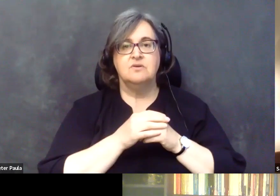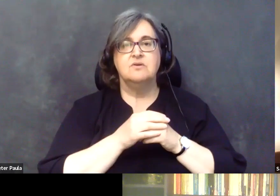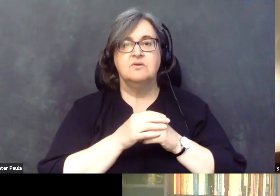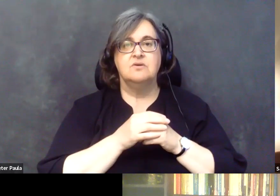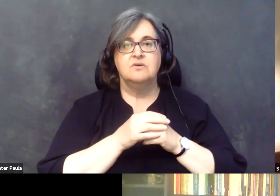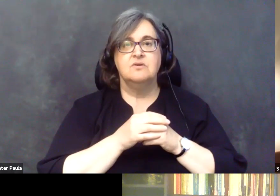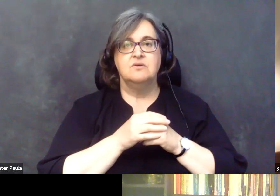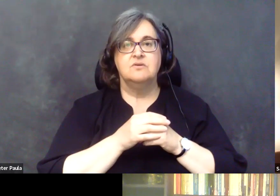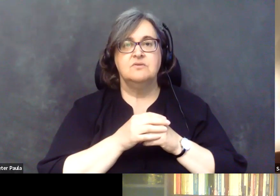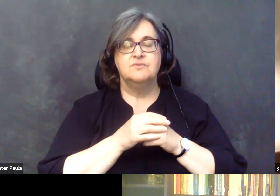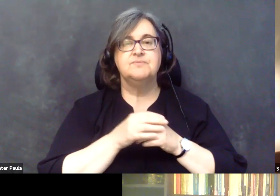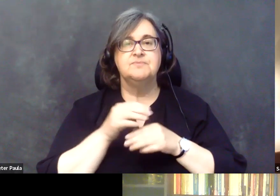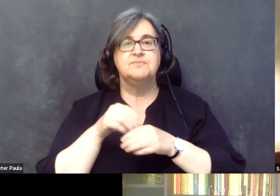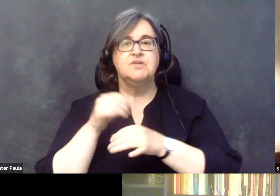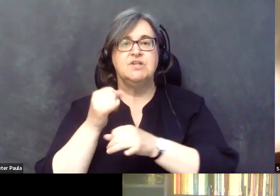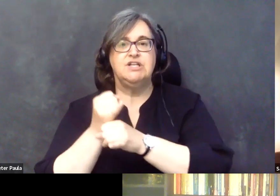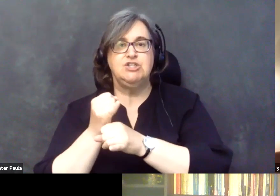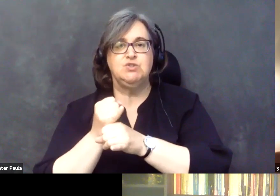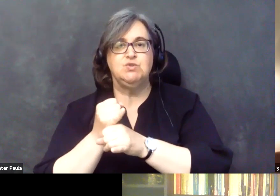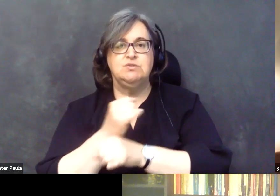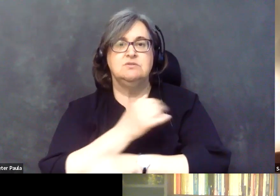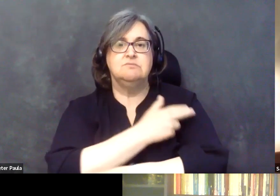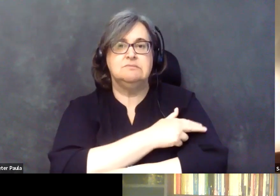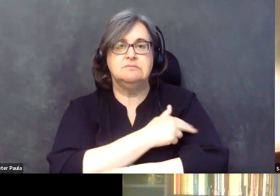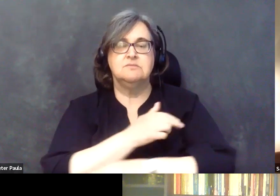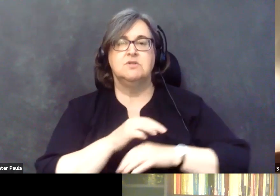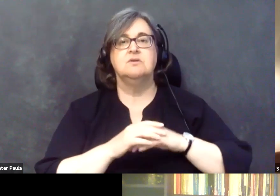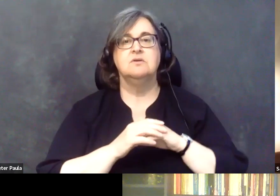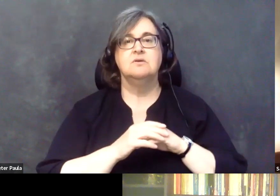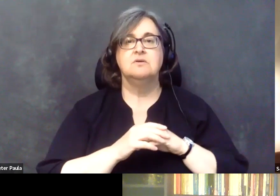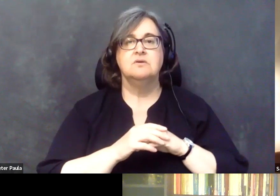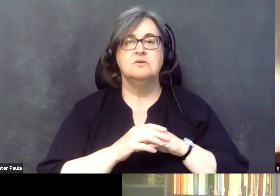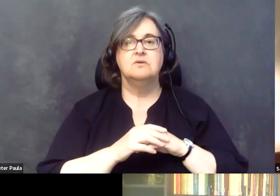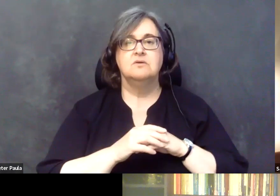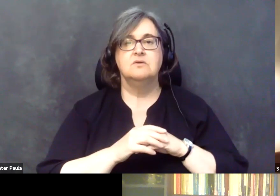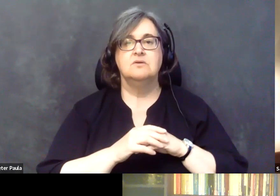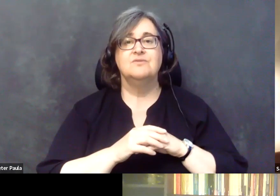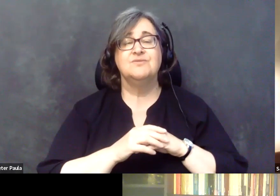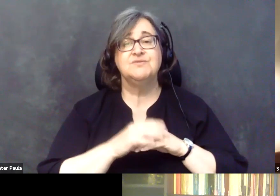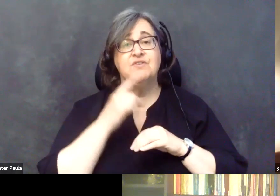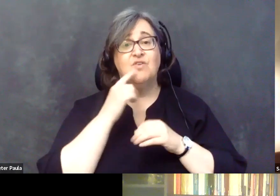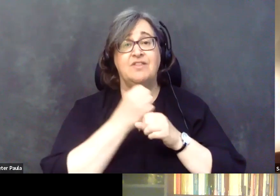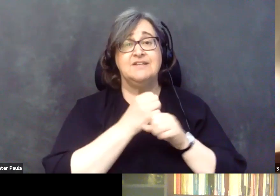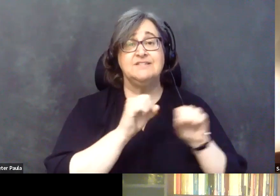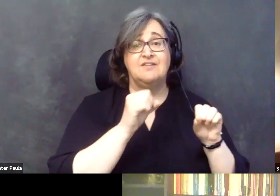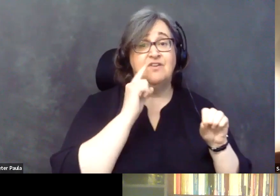institutions. That's difficult. The other thing is it's both the safety for the provider